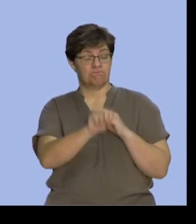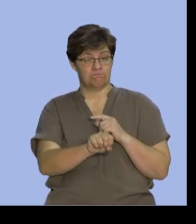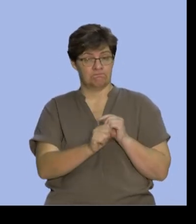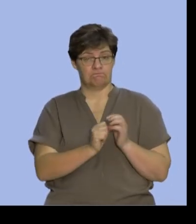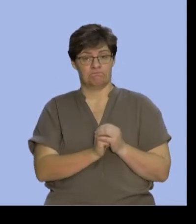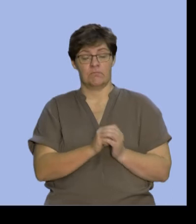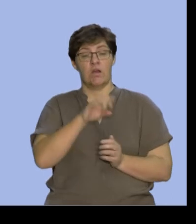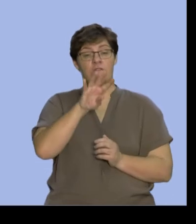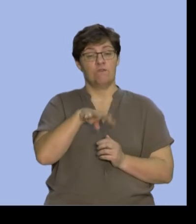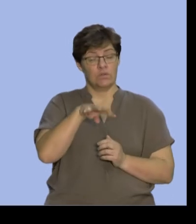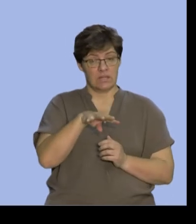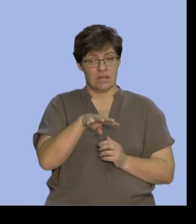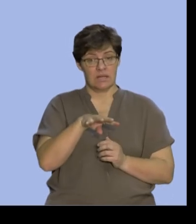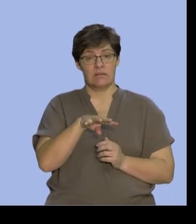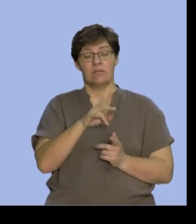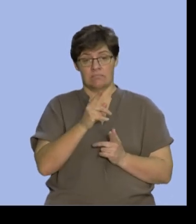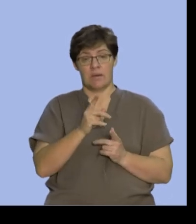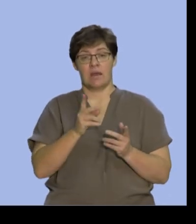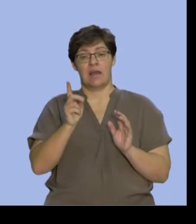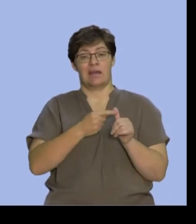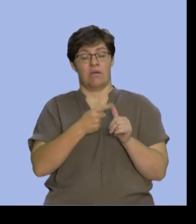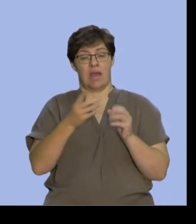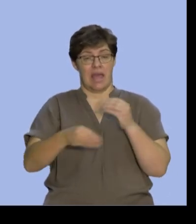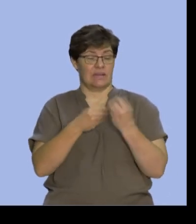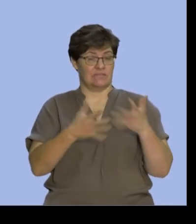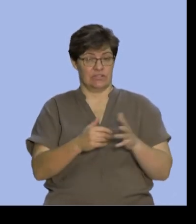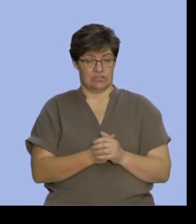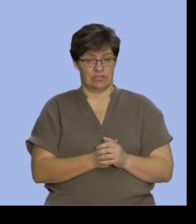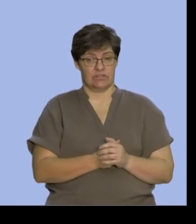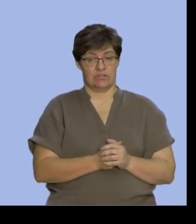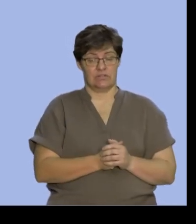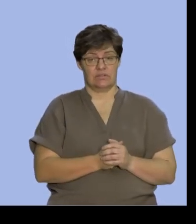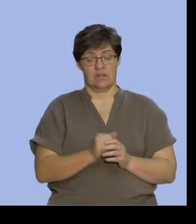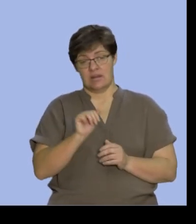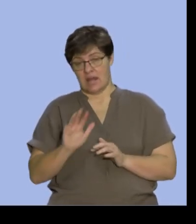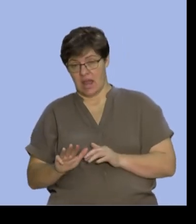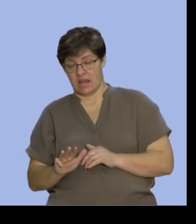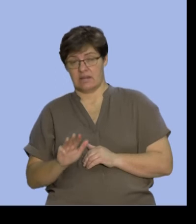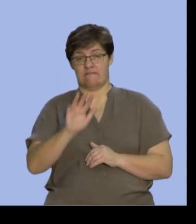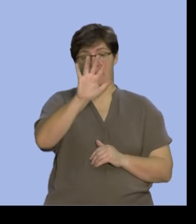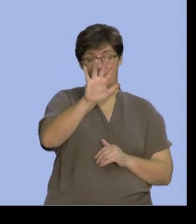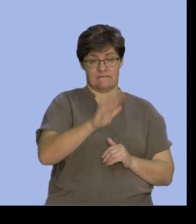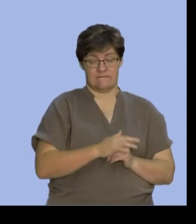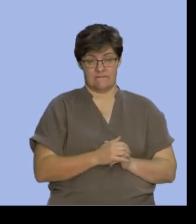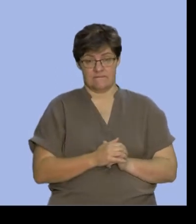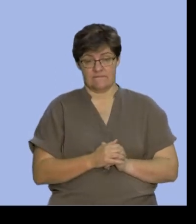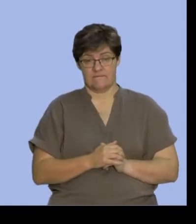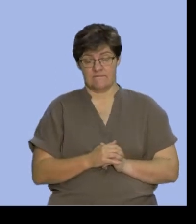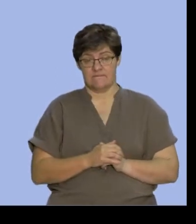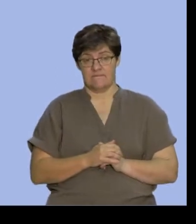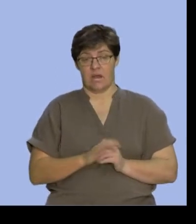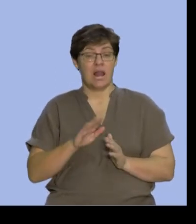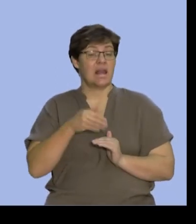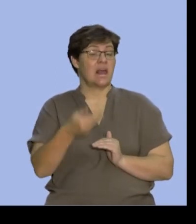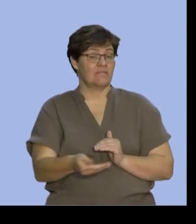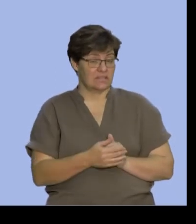that 14 have already been accounted for. There is 9 of them and there is 5 of them. So what's remaining